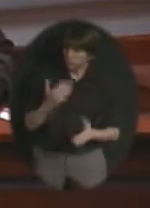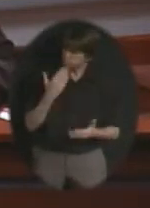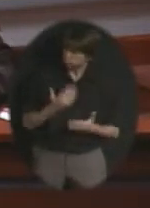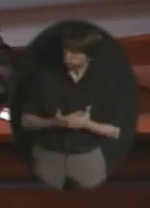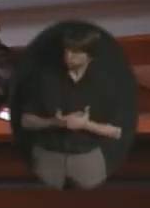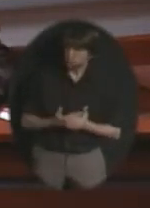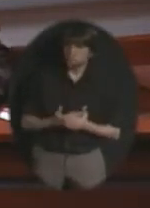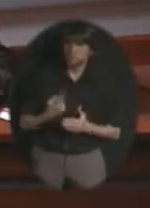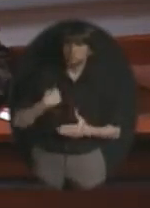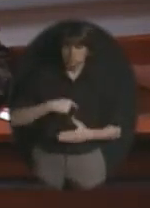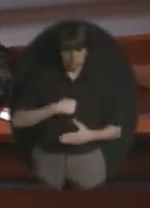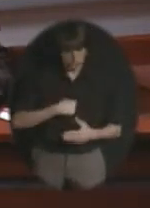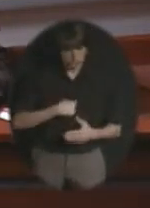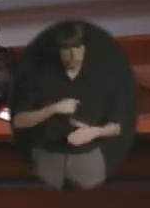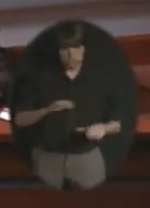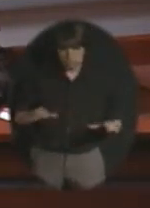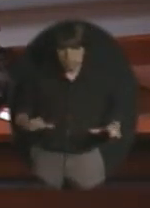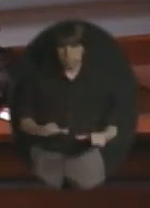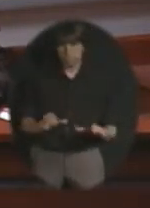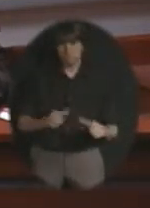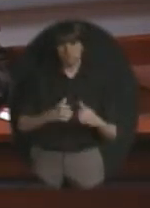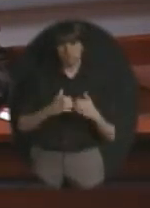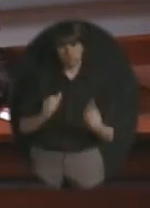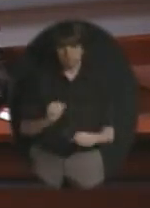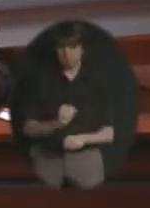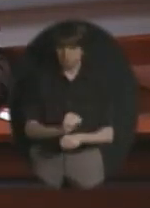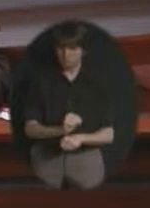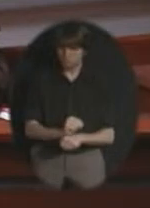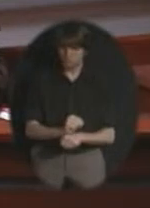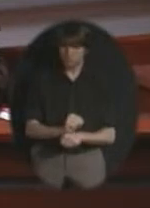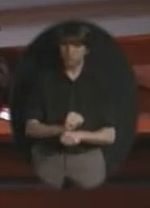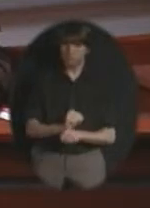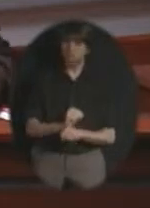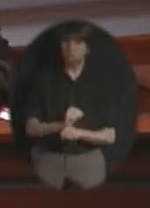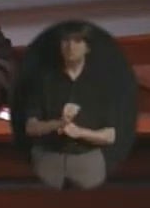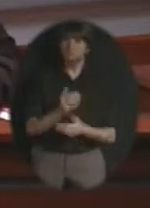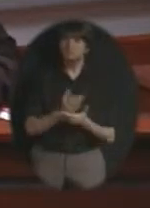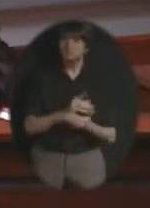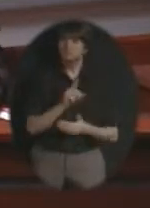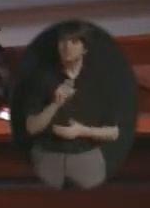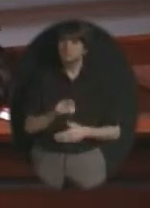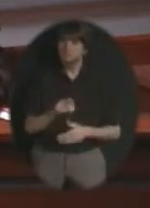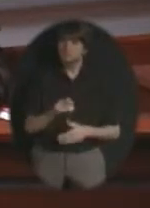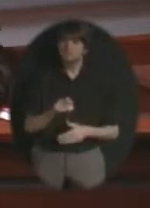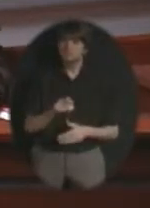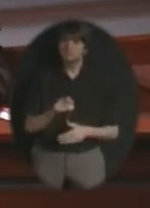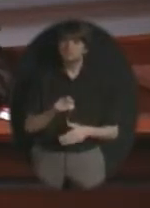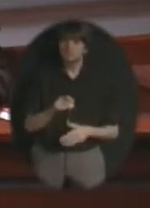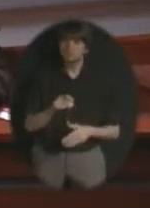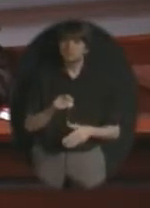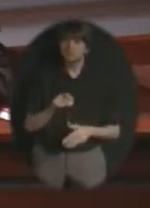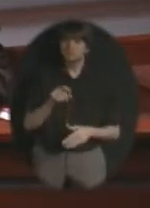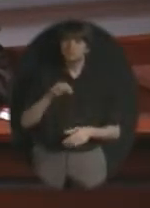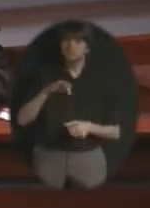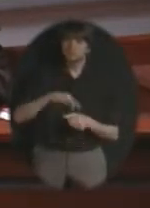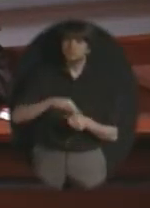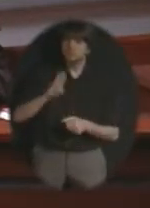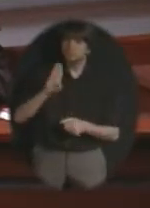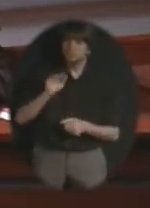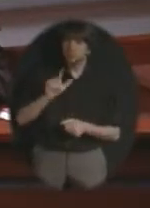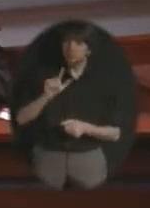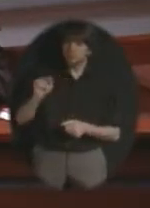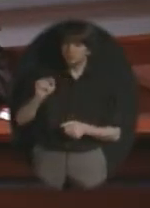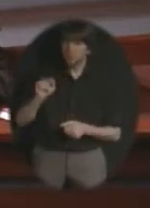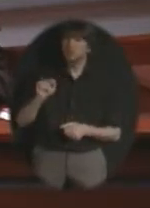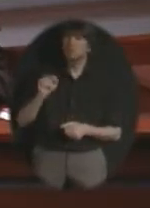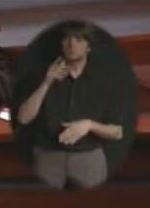there trying to work pretty hard at that and the question that still also comes up is about the ballots they will be will mailed and arrive in the mail boxes